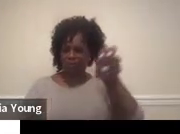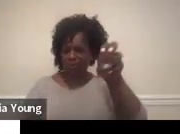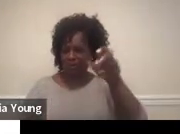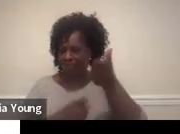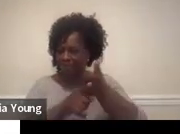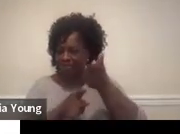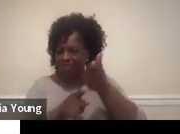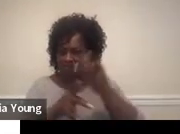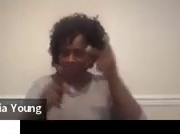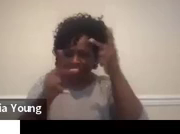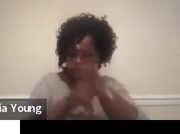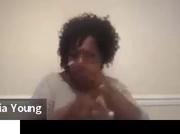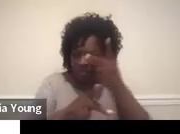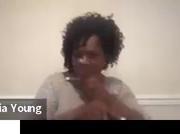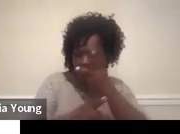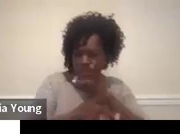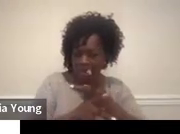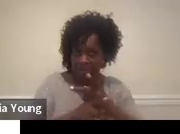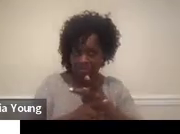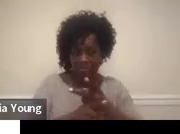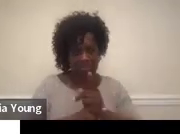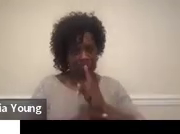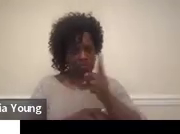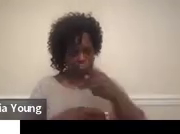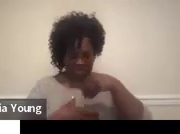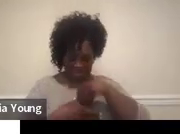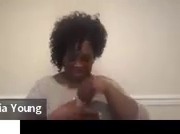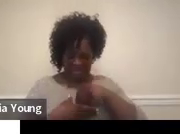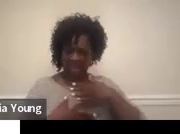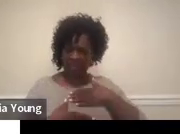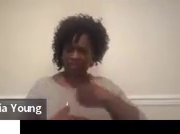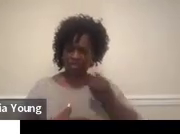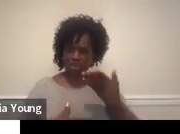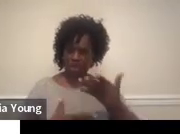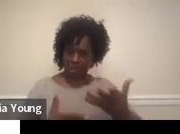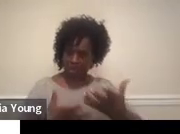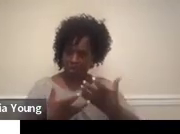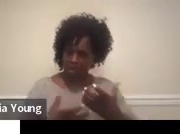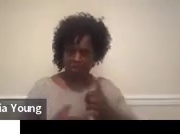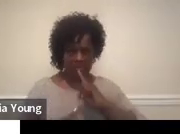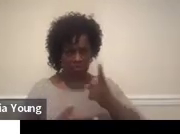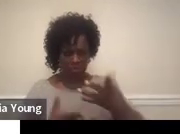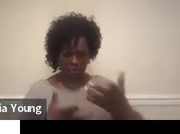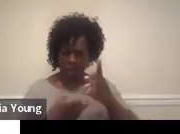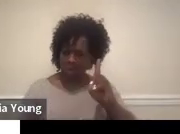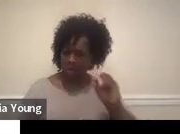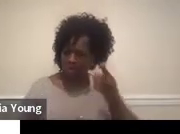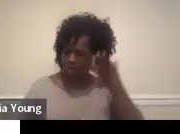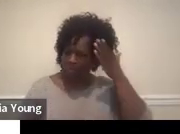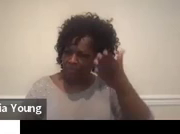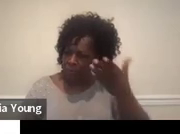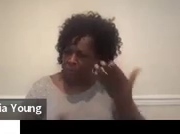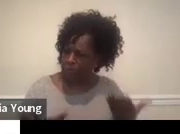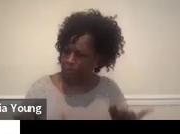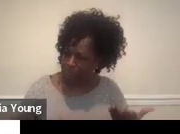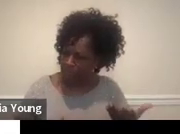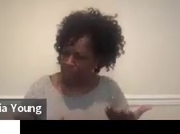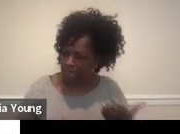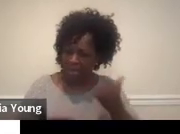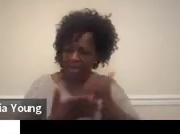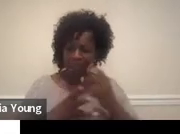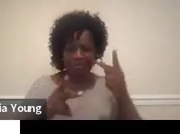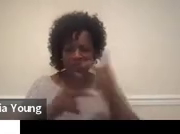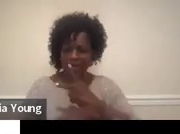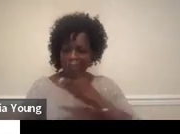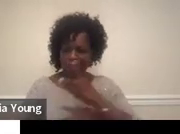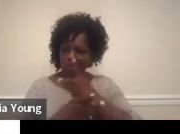out, you know, is this, this is what this really is in practice? Is this really what I want to do? And helping them figure that